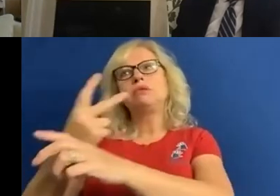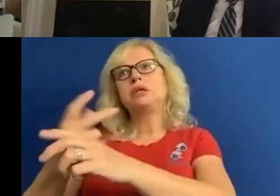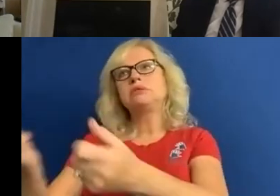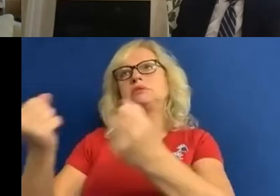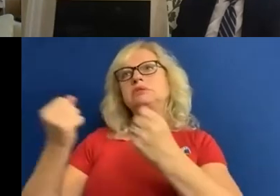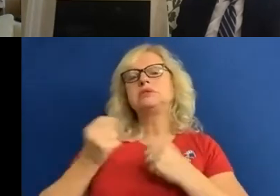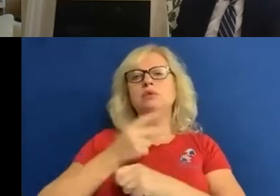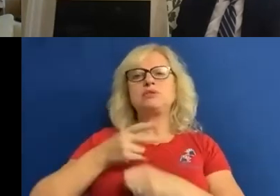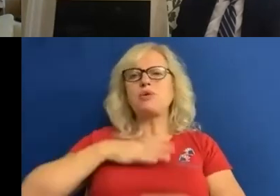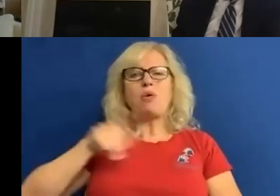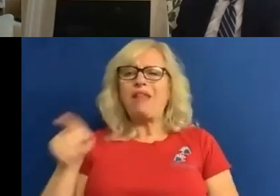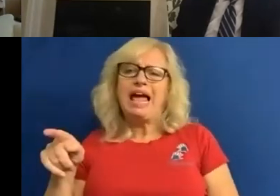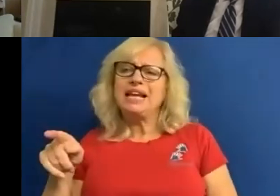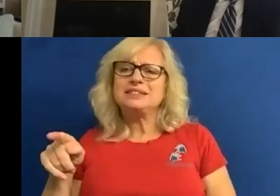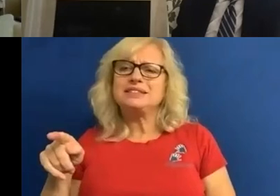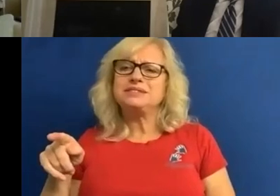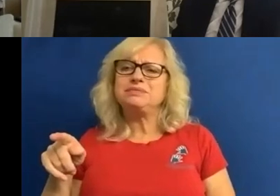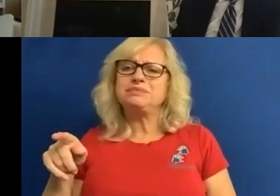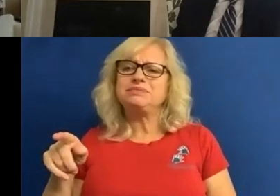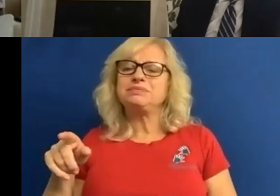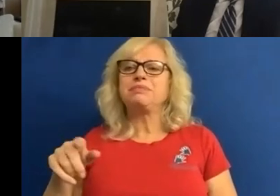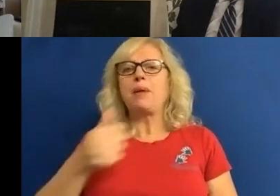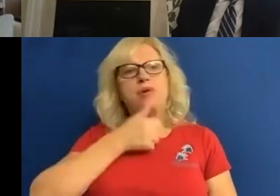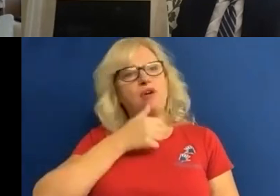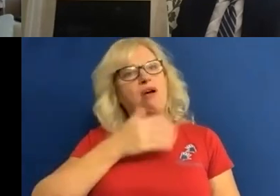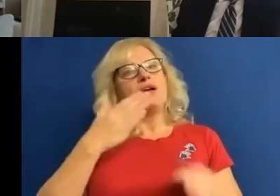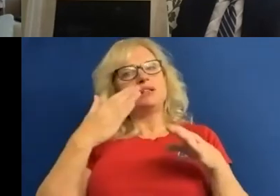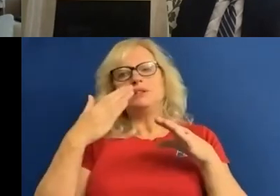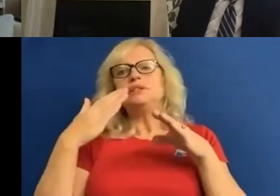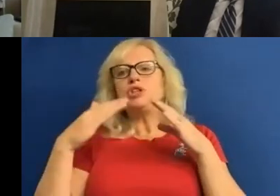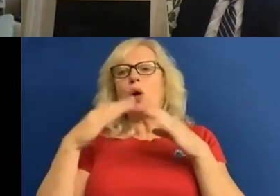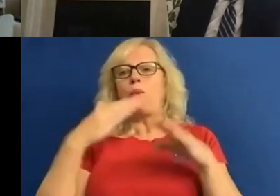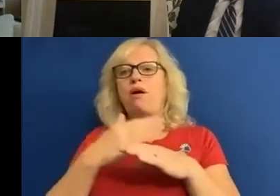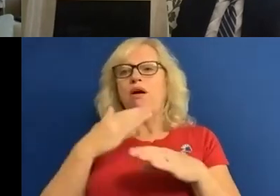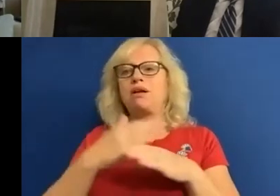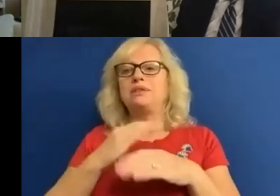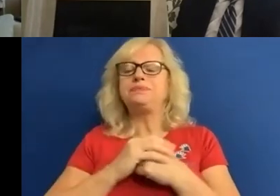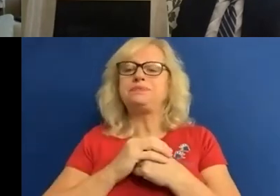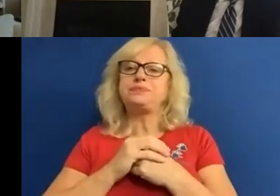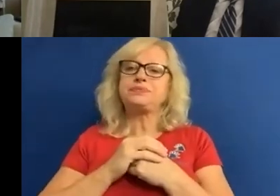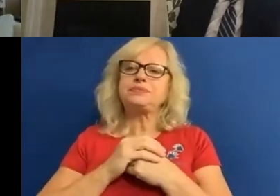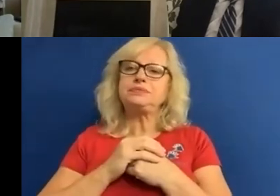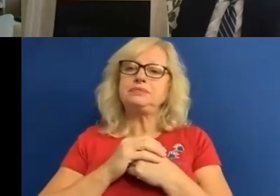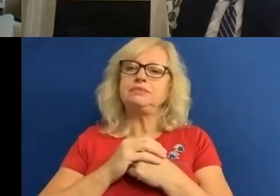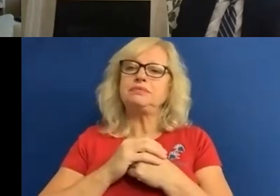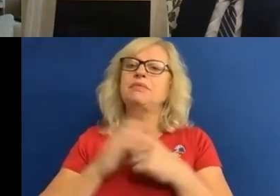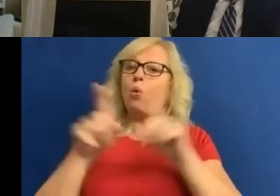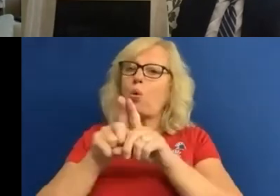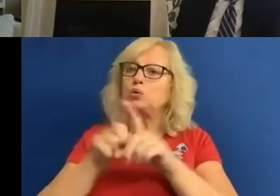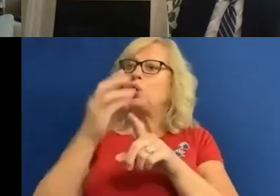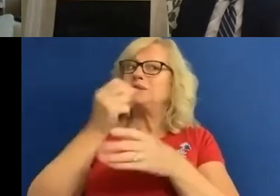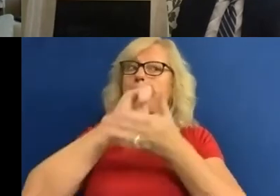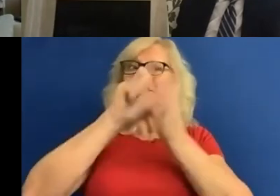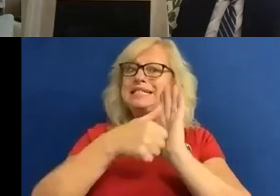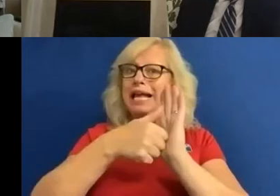atmosphere that's affecting climate change. I'm actually preferring to work from home. Conversely, there are some disabled people who said no actually I can't